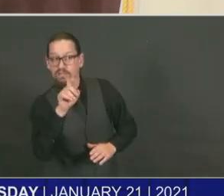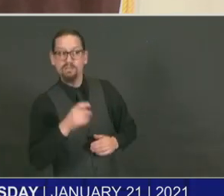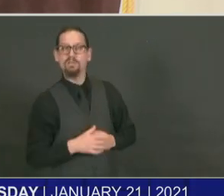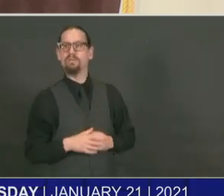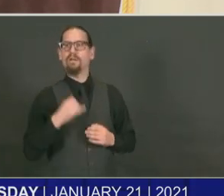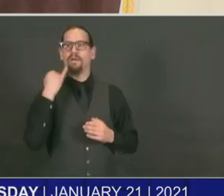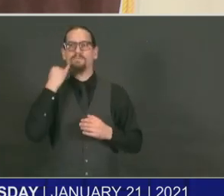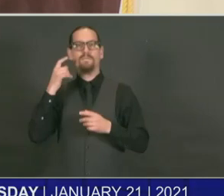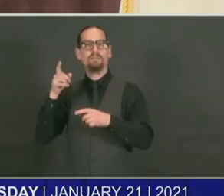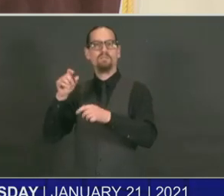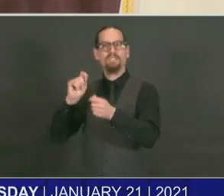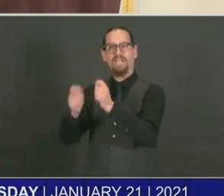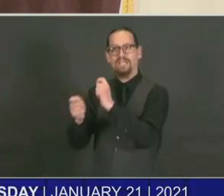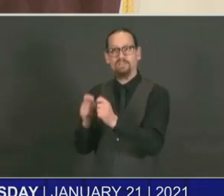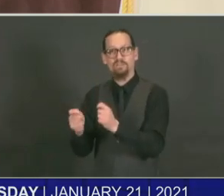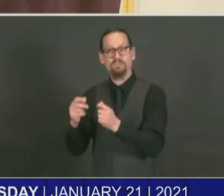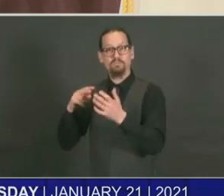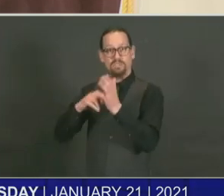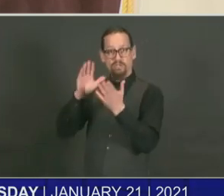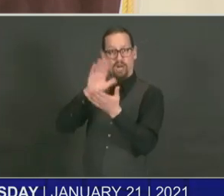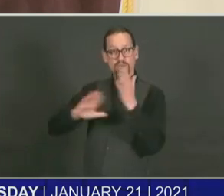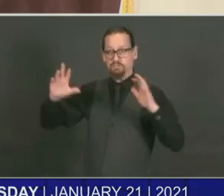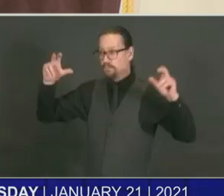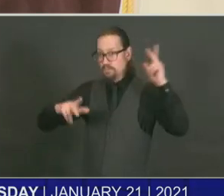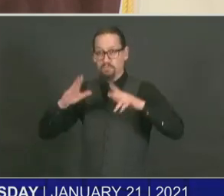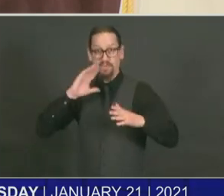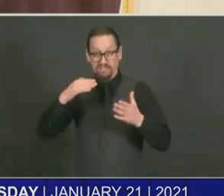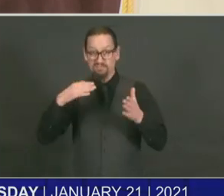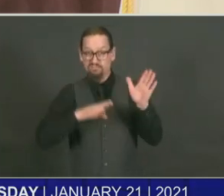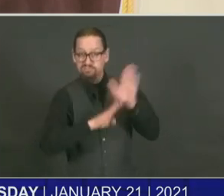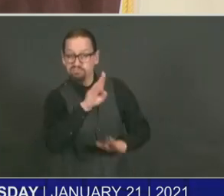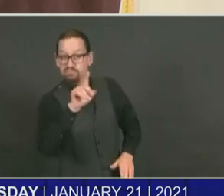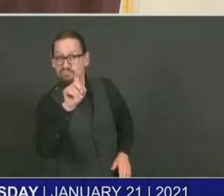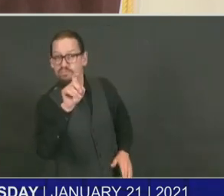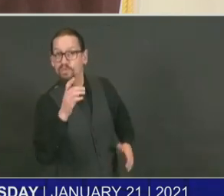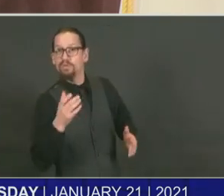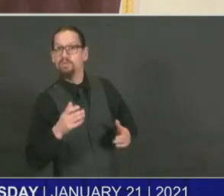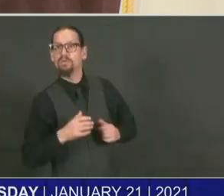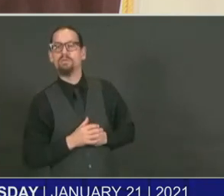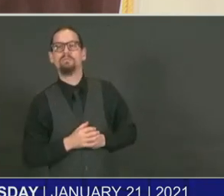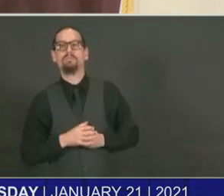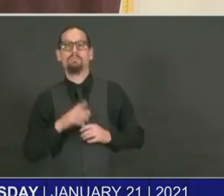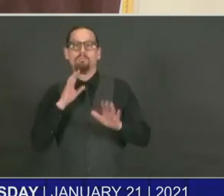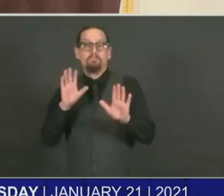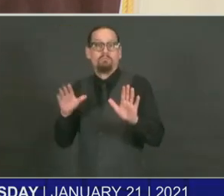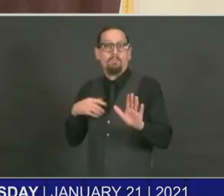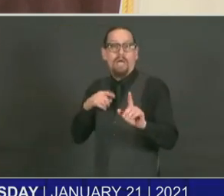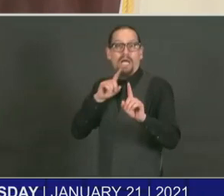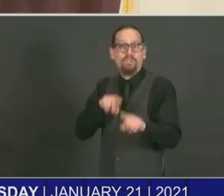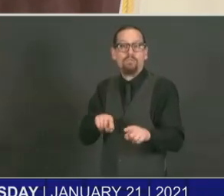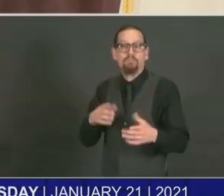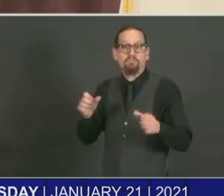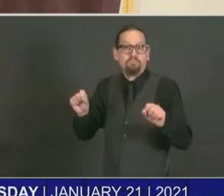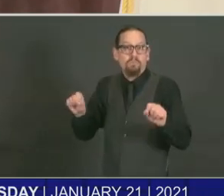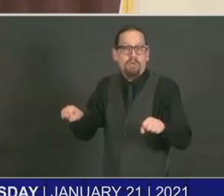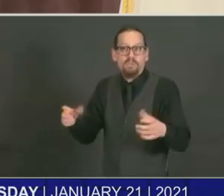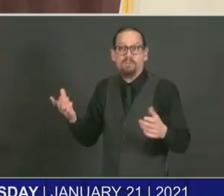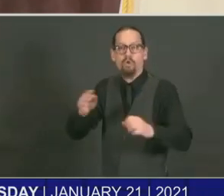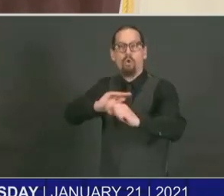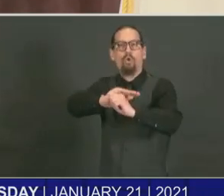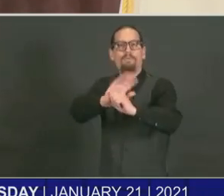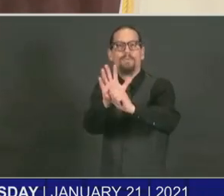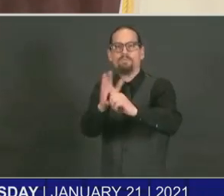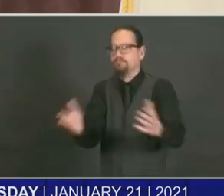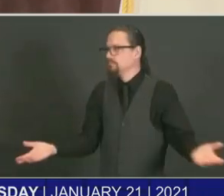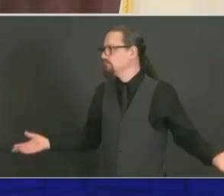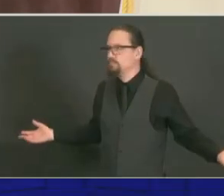students coming back, that those numbers are just going to shoot back up again? It's absolutely possible. You know, with this pandemic, we have seen anything is possible.